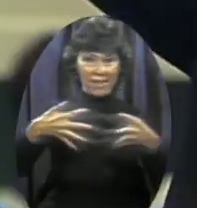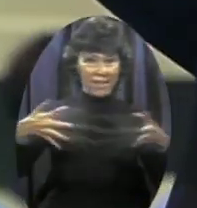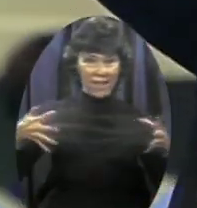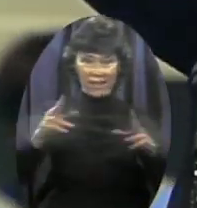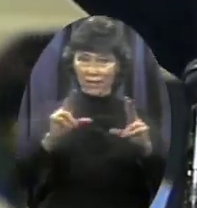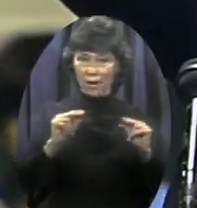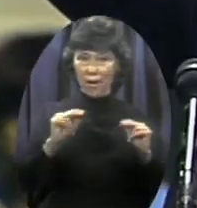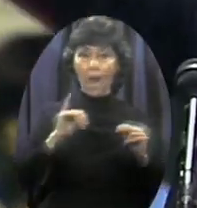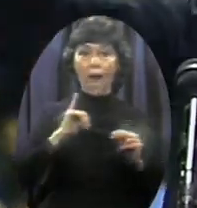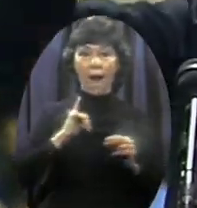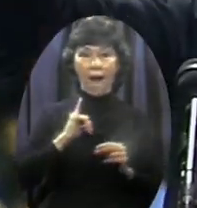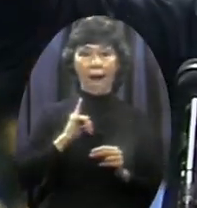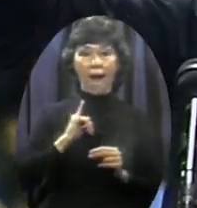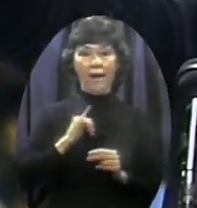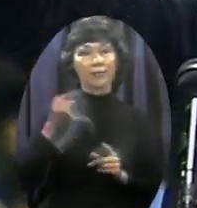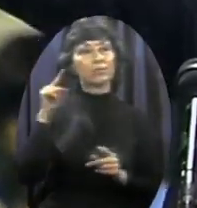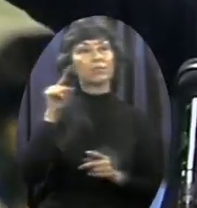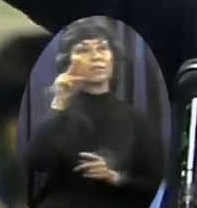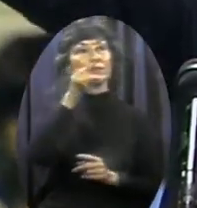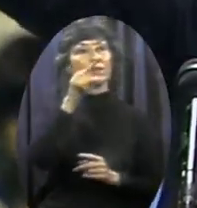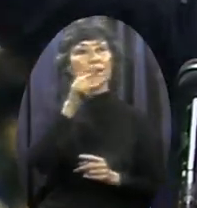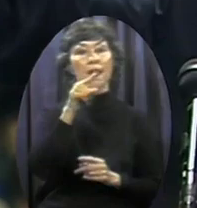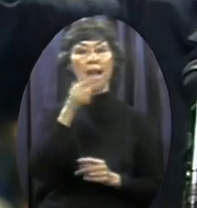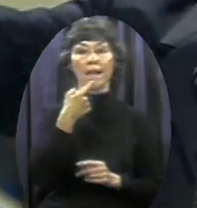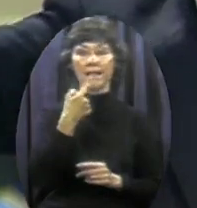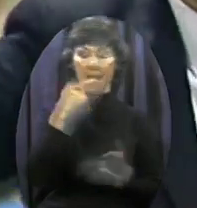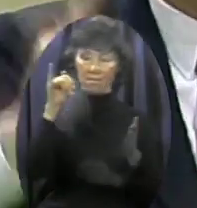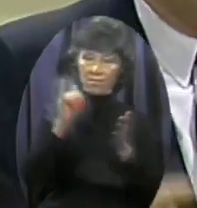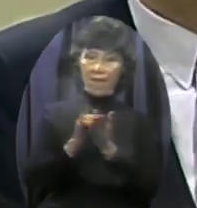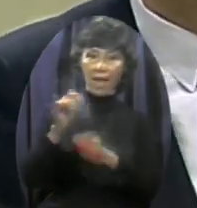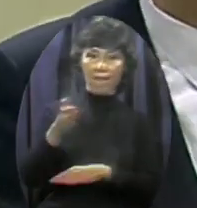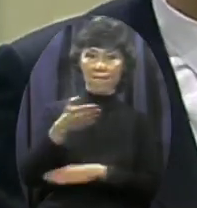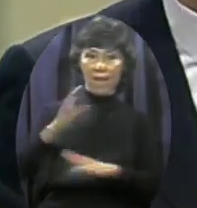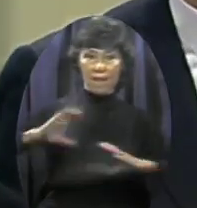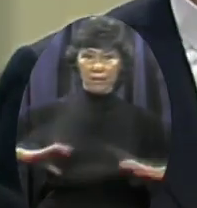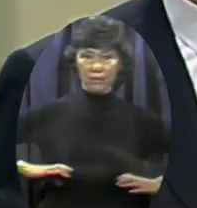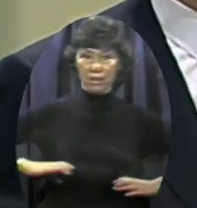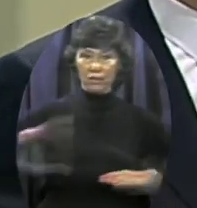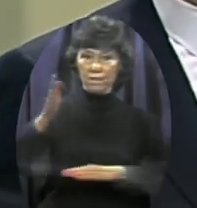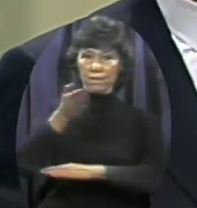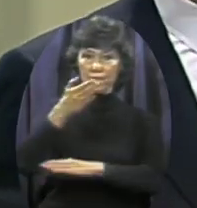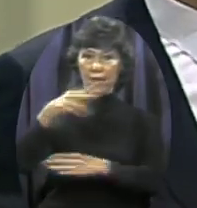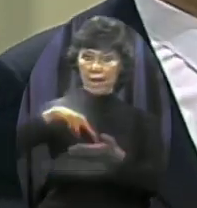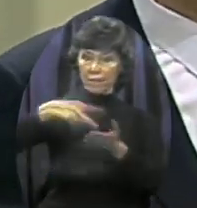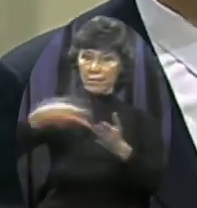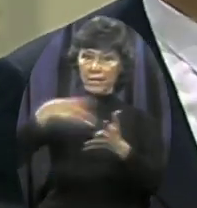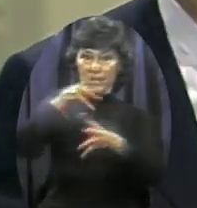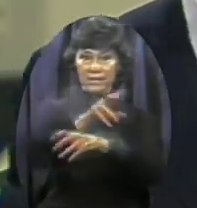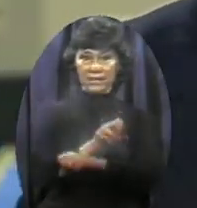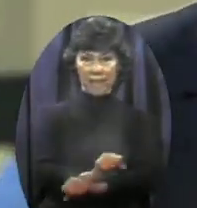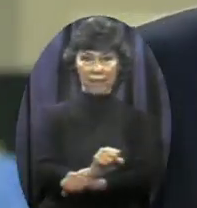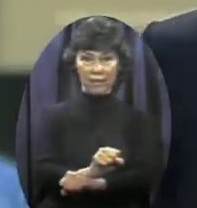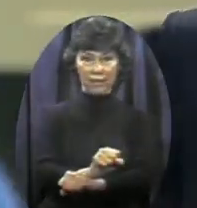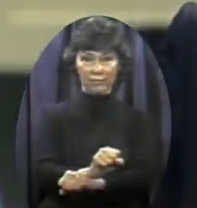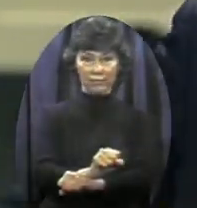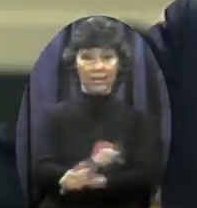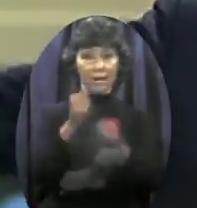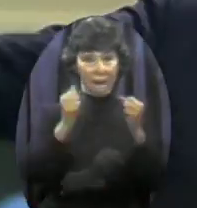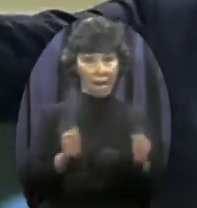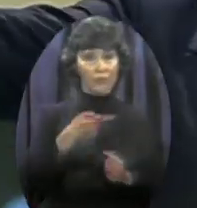I was pointing up to the Soviet flag And saying that flag stands for bondage For slavery and so many bad things